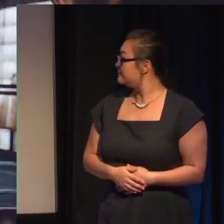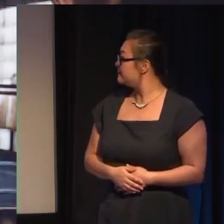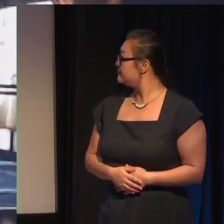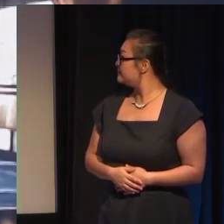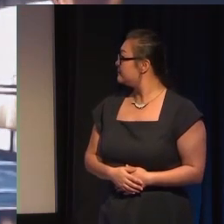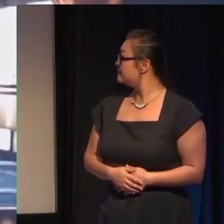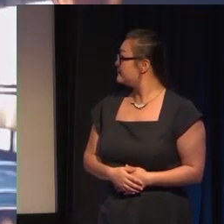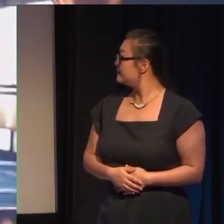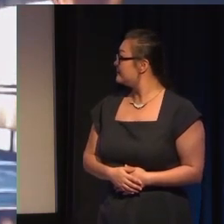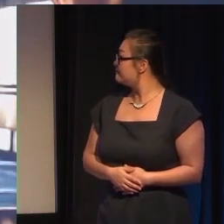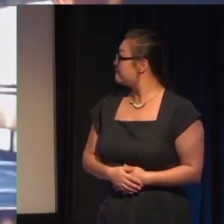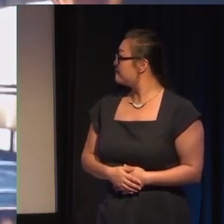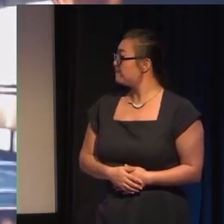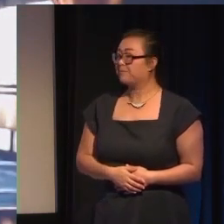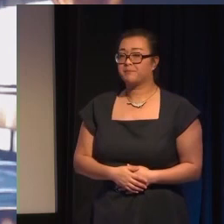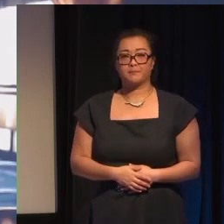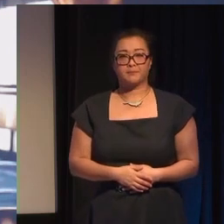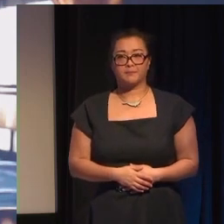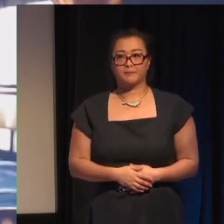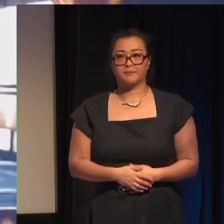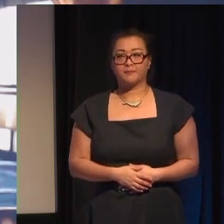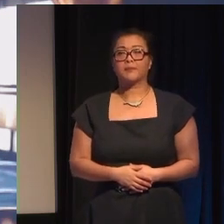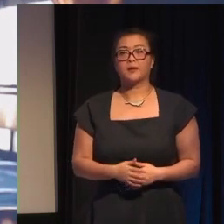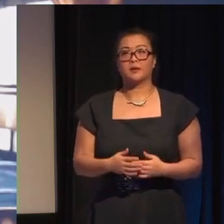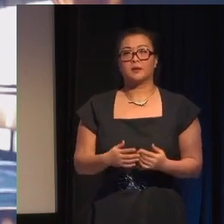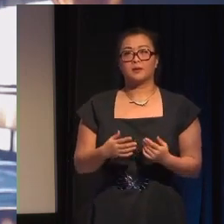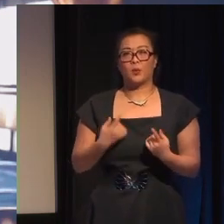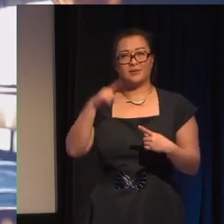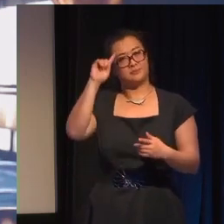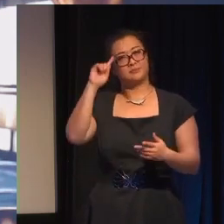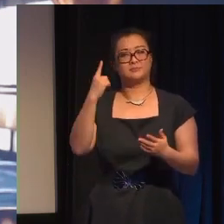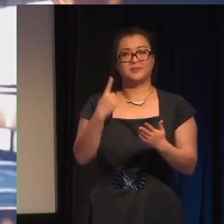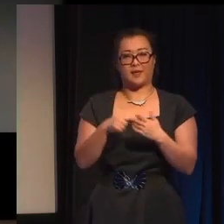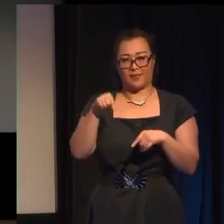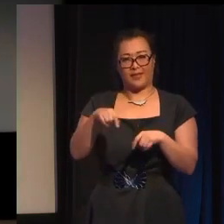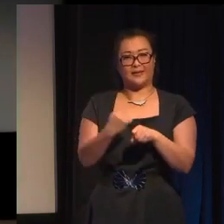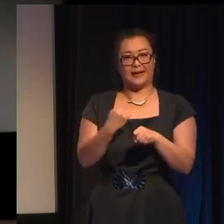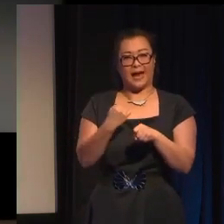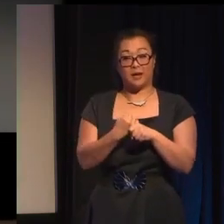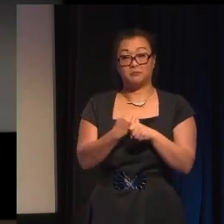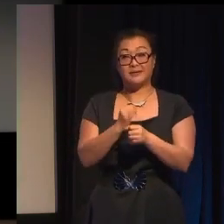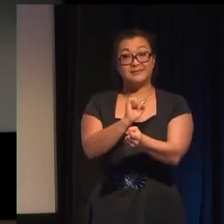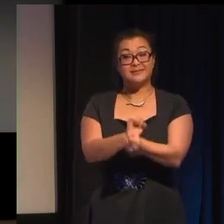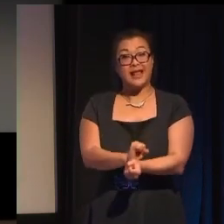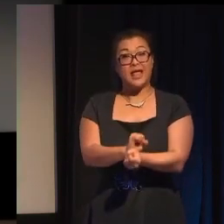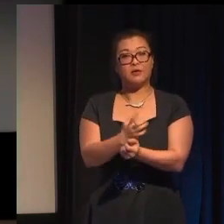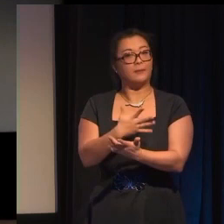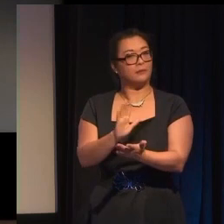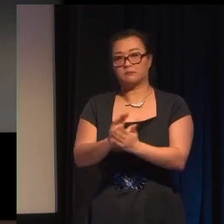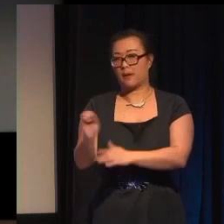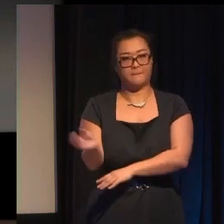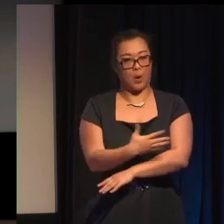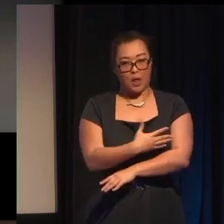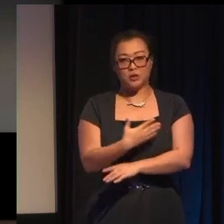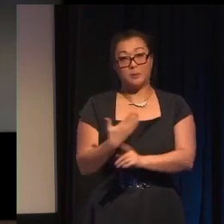so we established that slavery had been abolished only fairly recently in the history of this world as opposed to the real world and